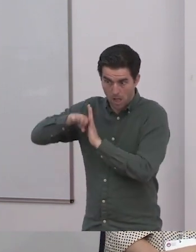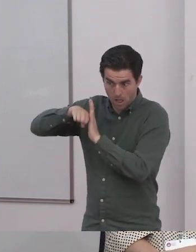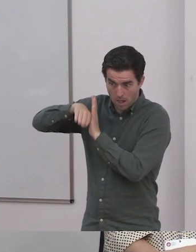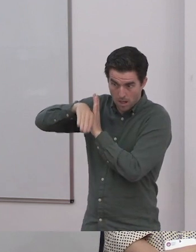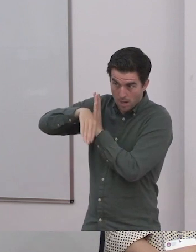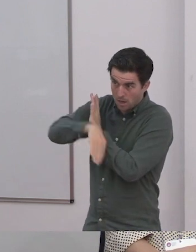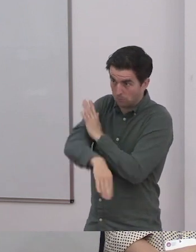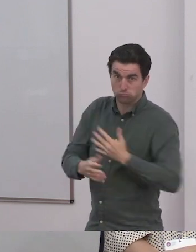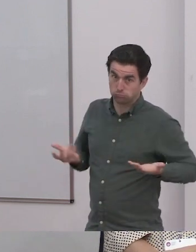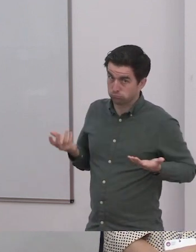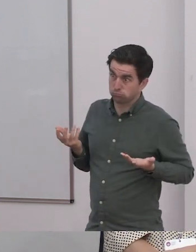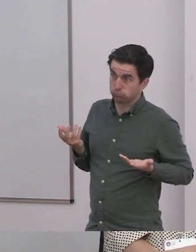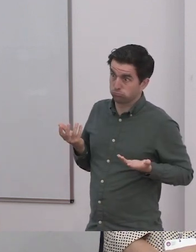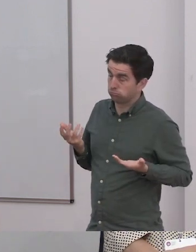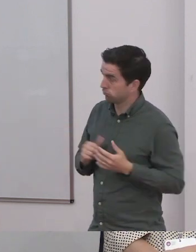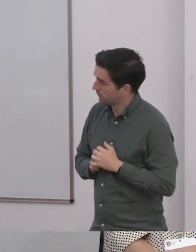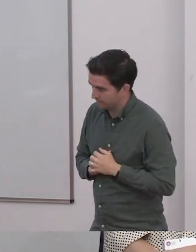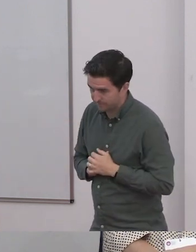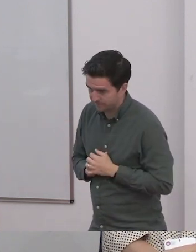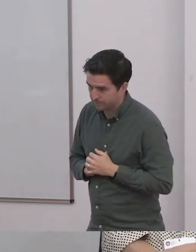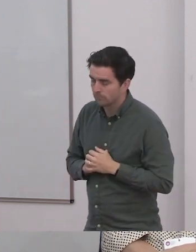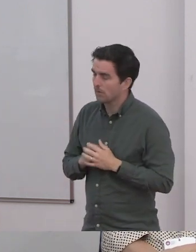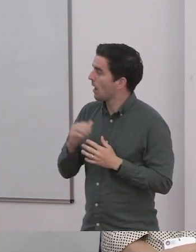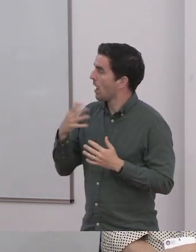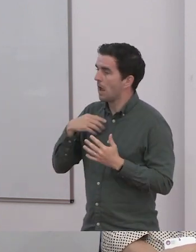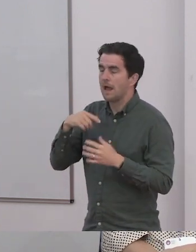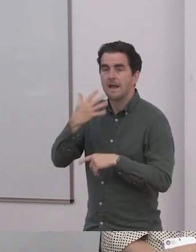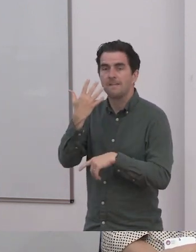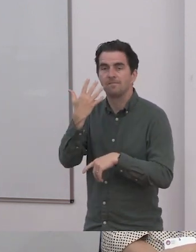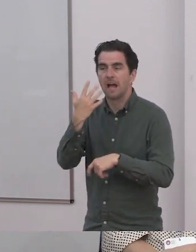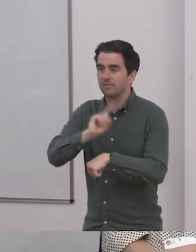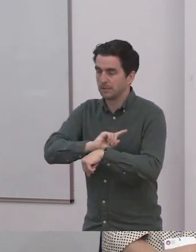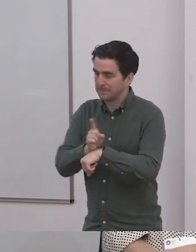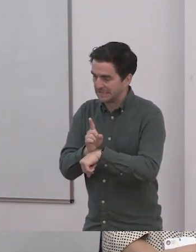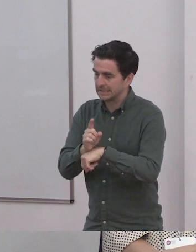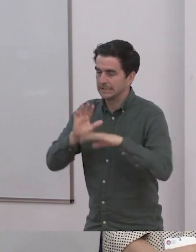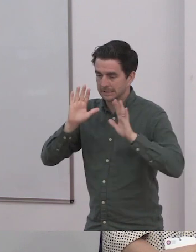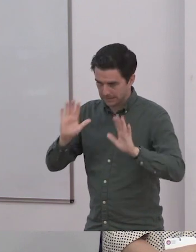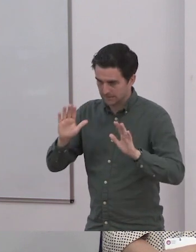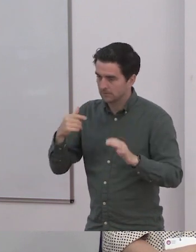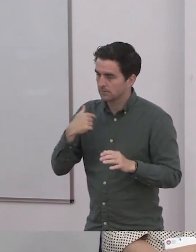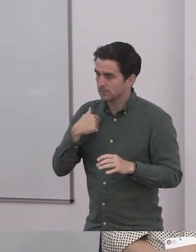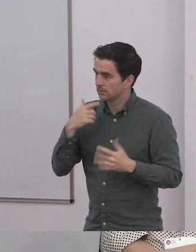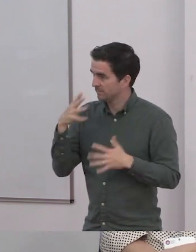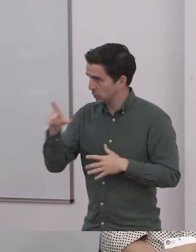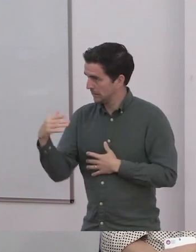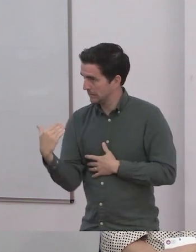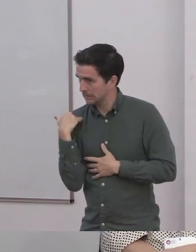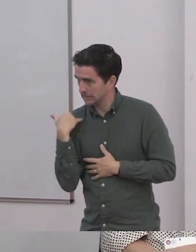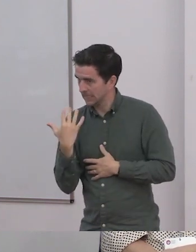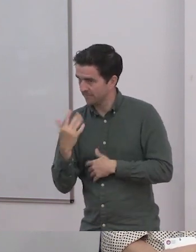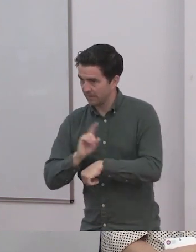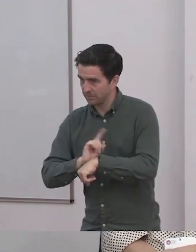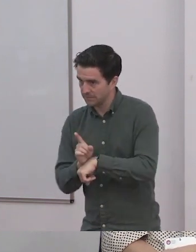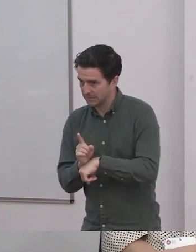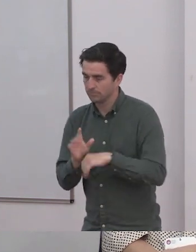just been notified. I wanted to talk a little bit more about the neurodivergence and the various diagnoses.